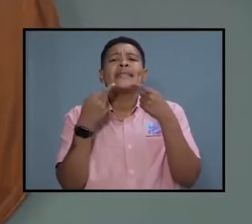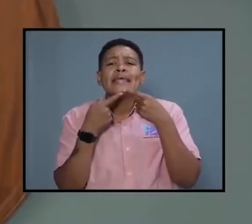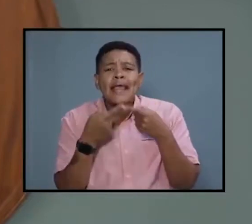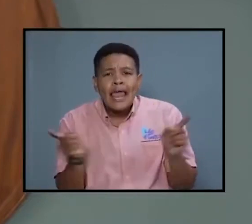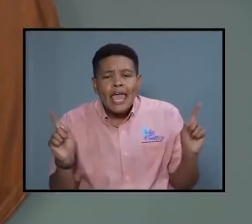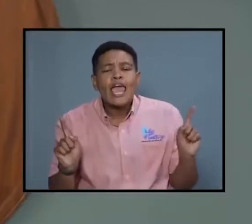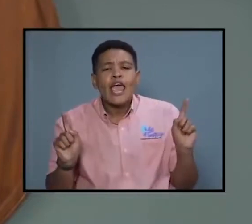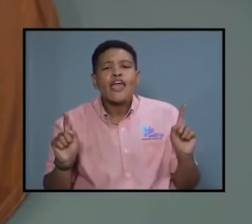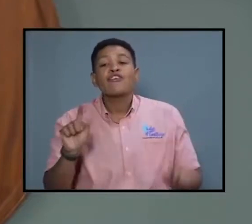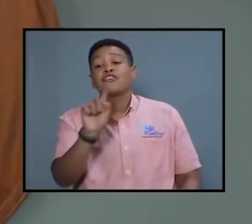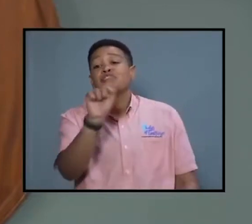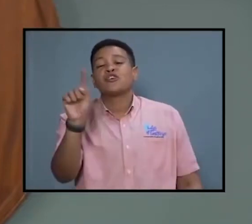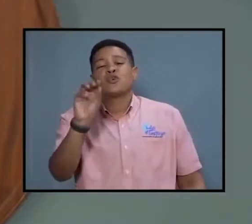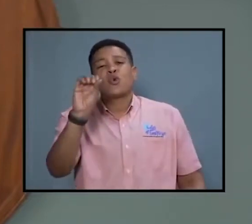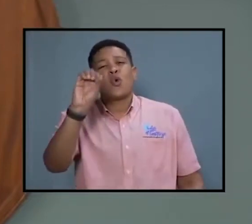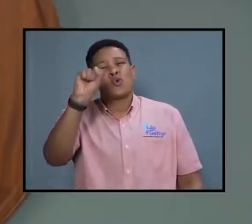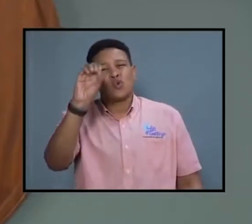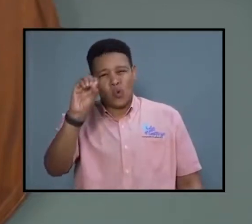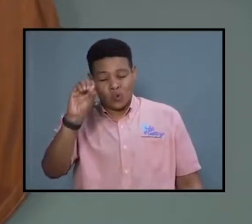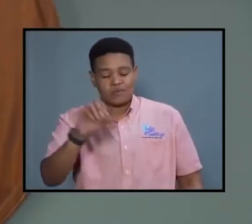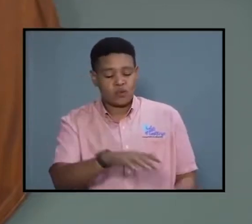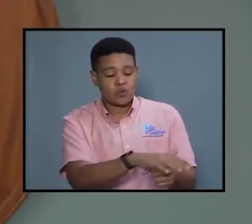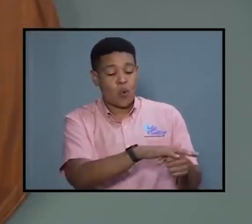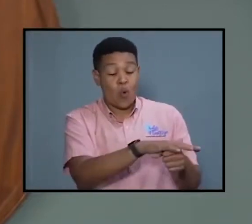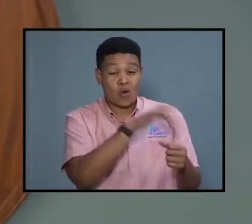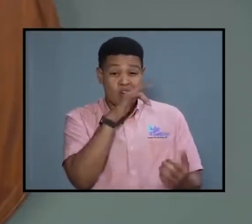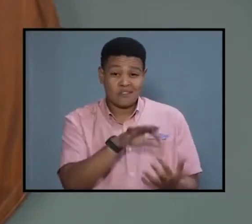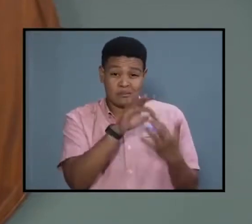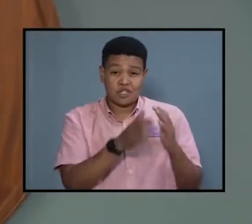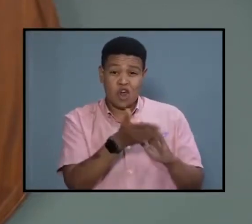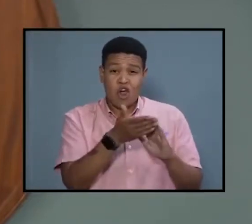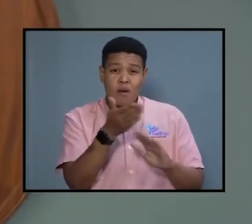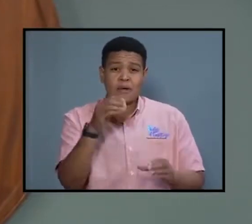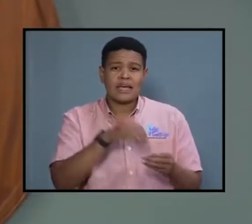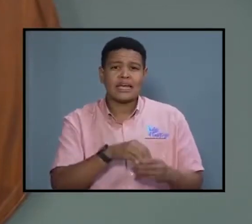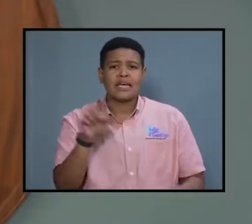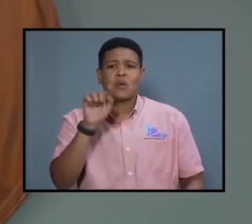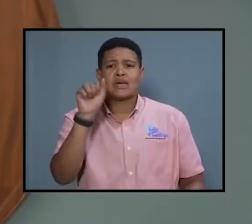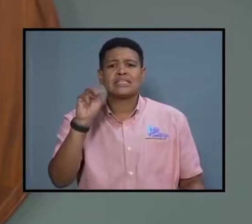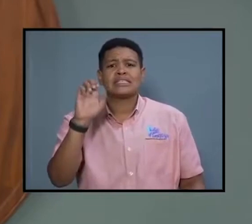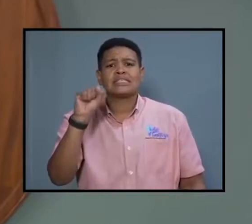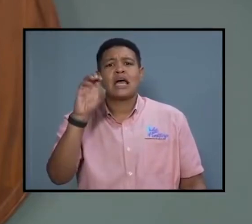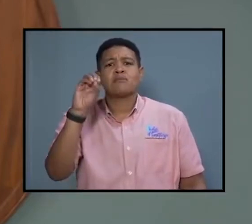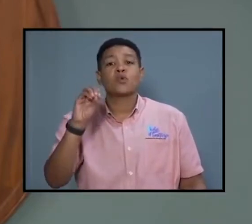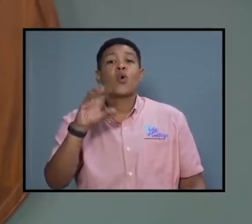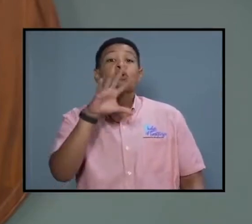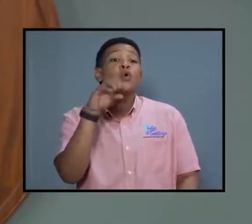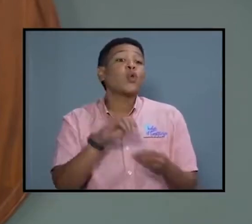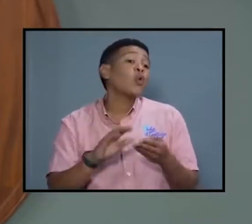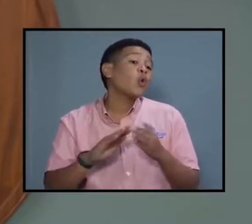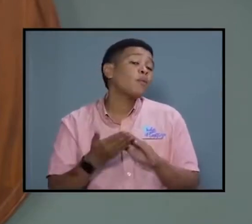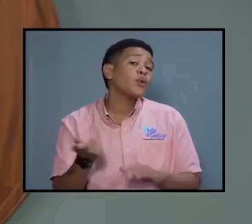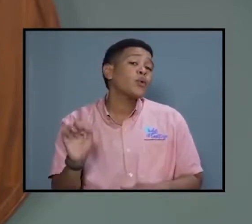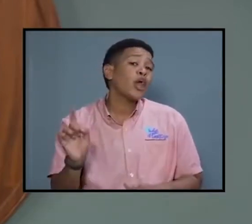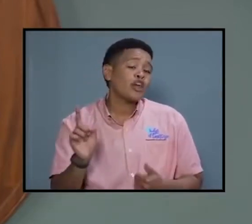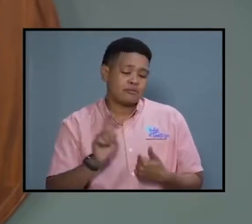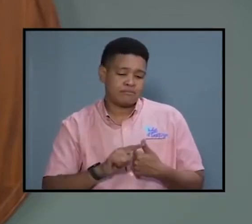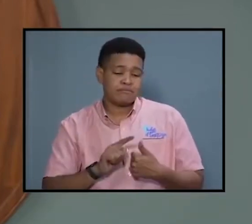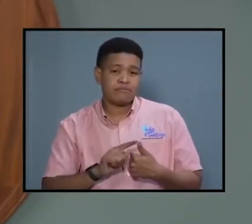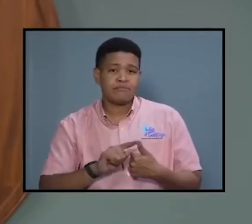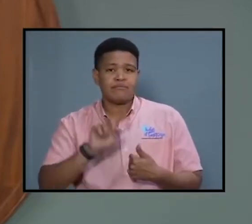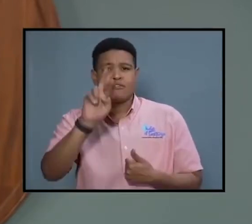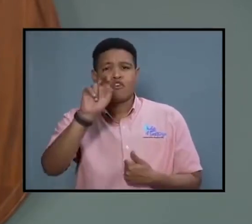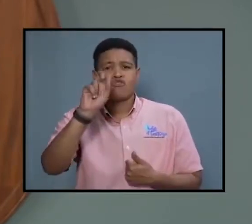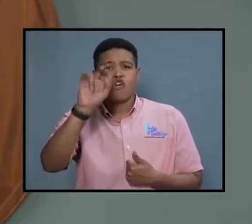a zone of special operations in South South to include the communities of